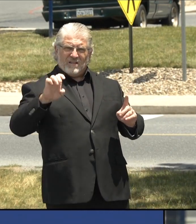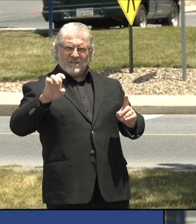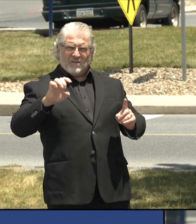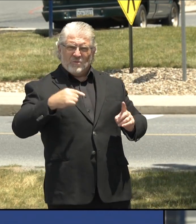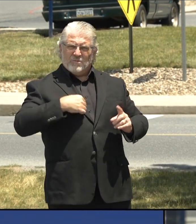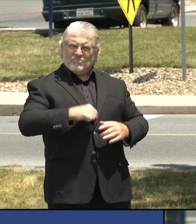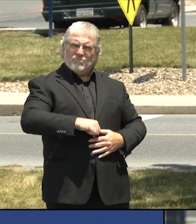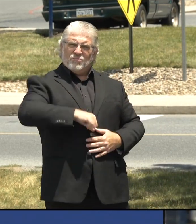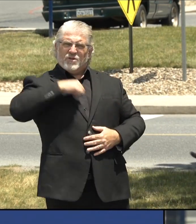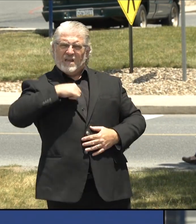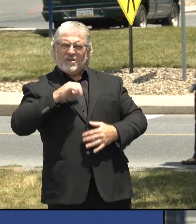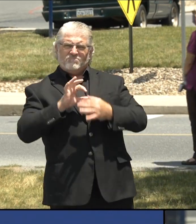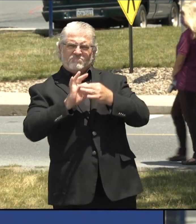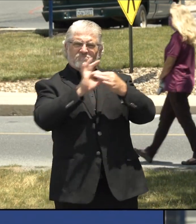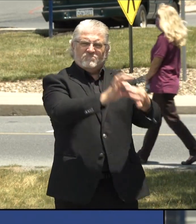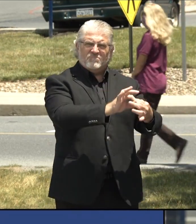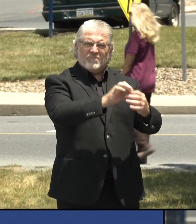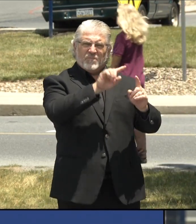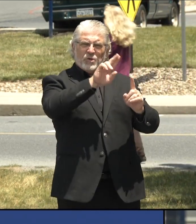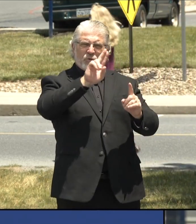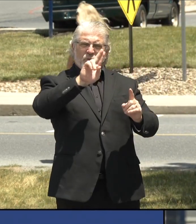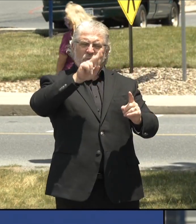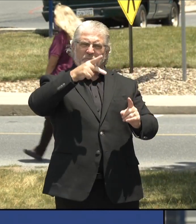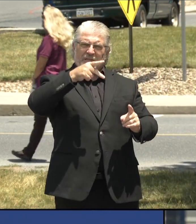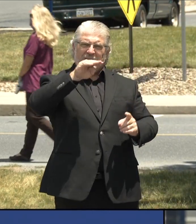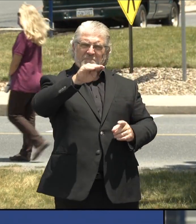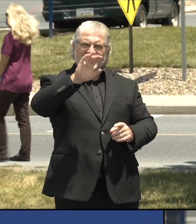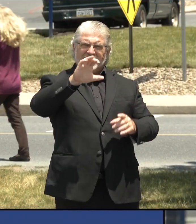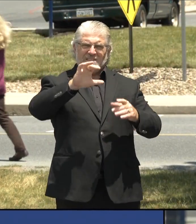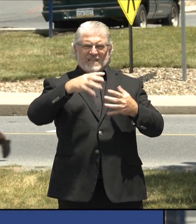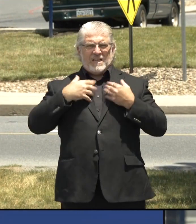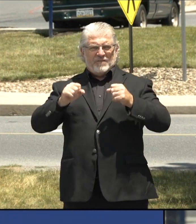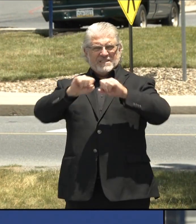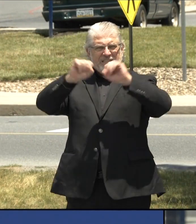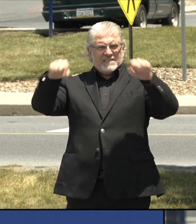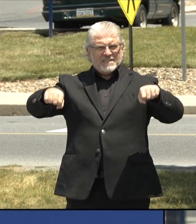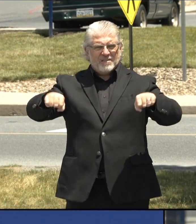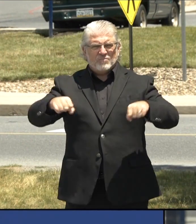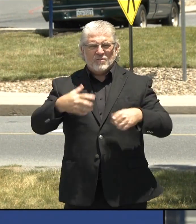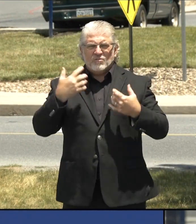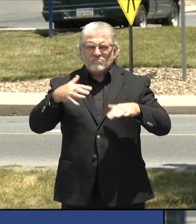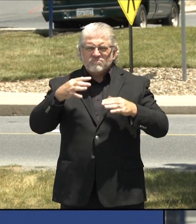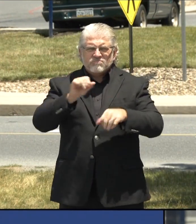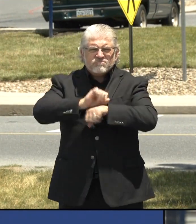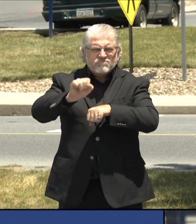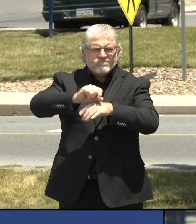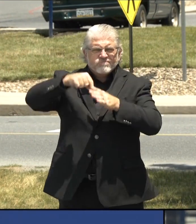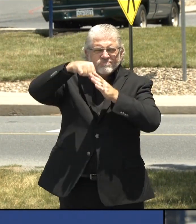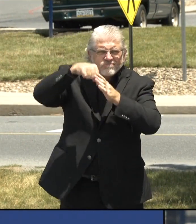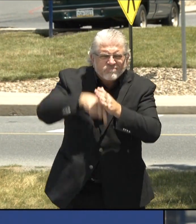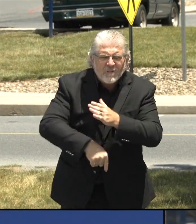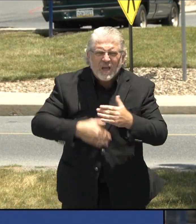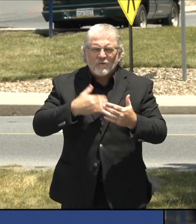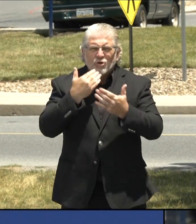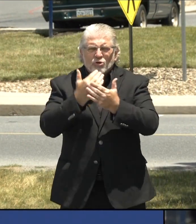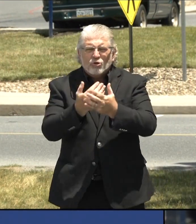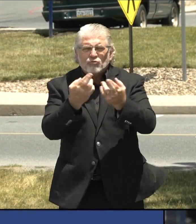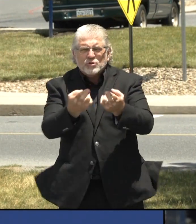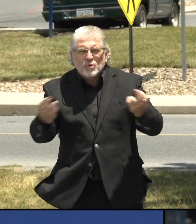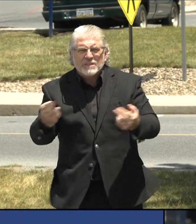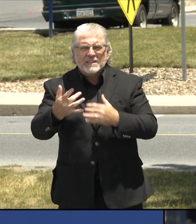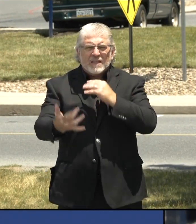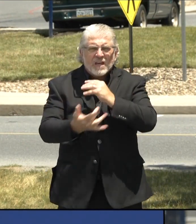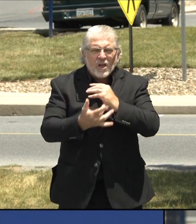got incredibly deep and broad resources, technical and scientific and clinical resources. The UPMC